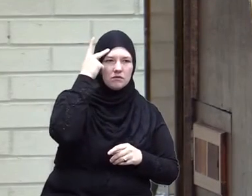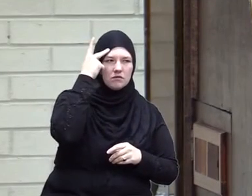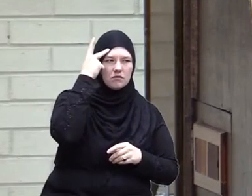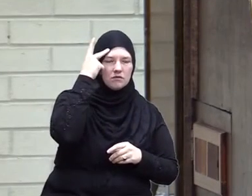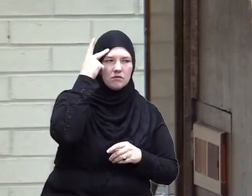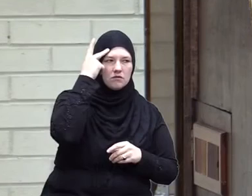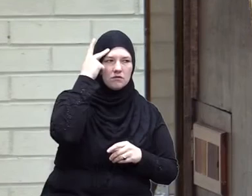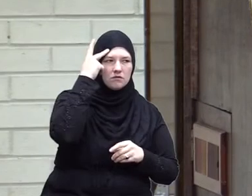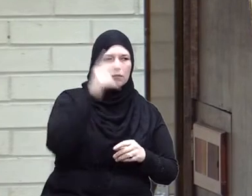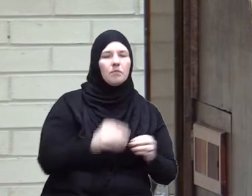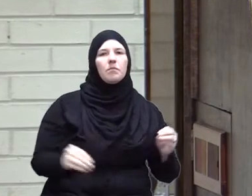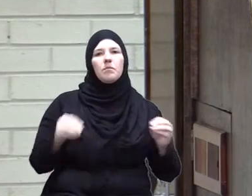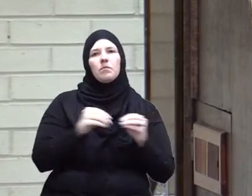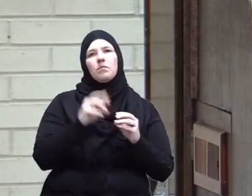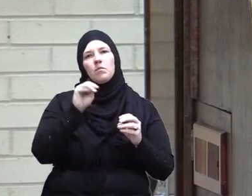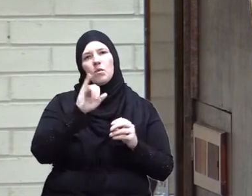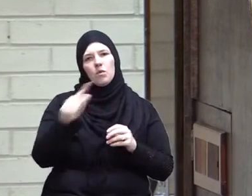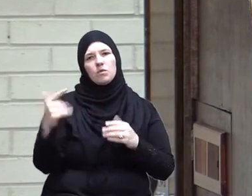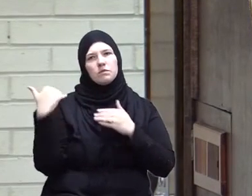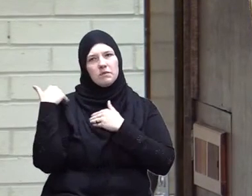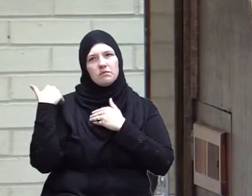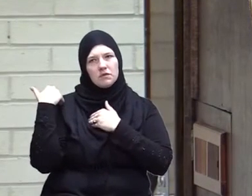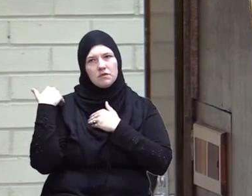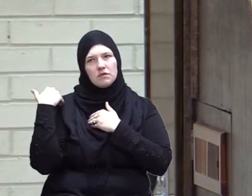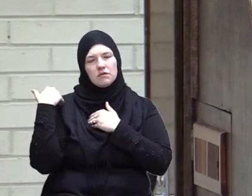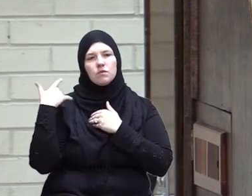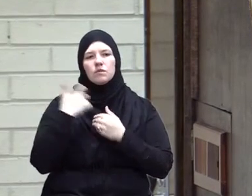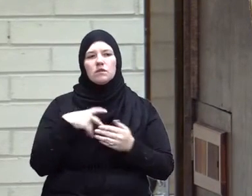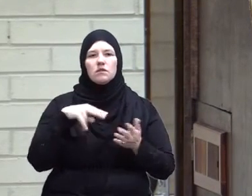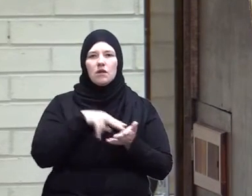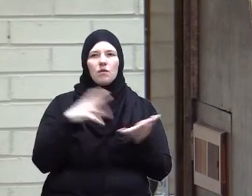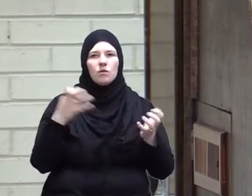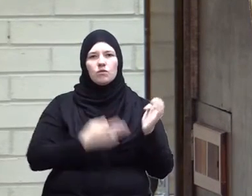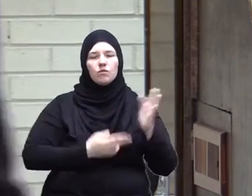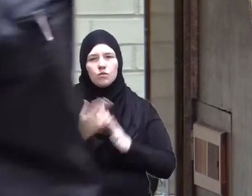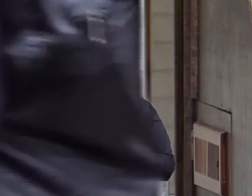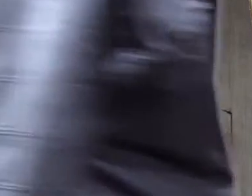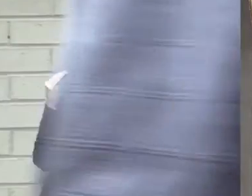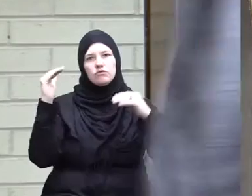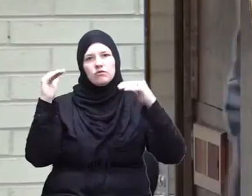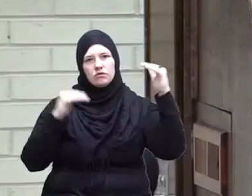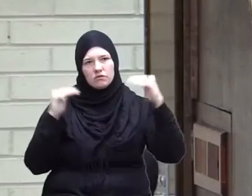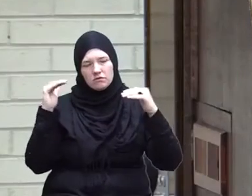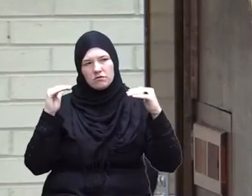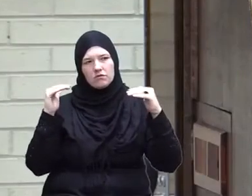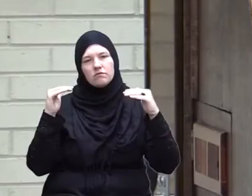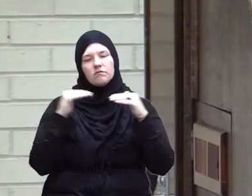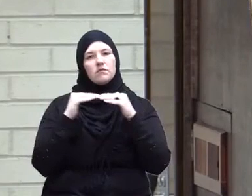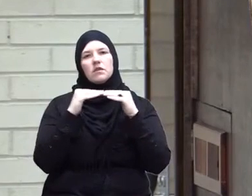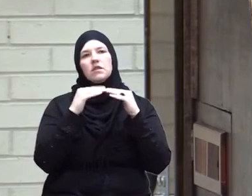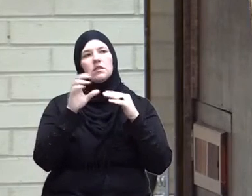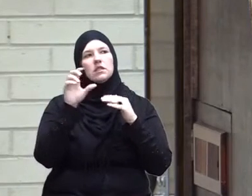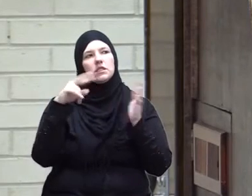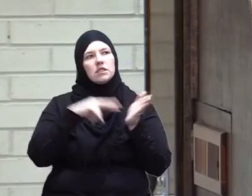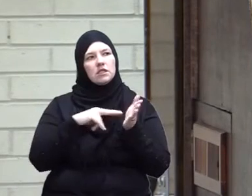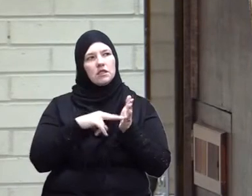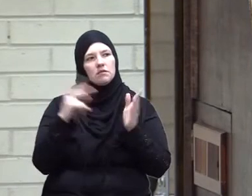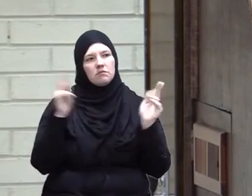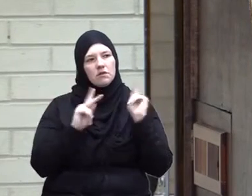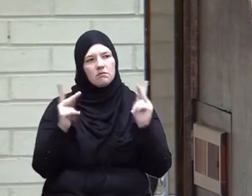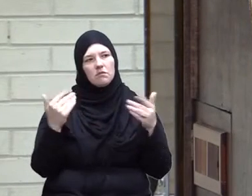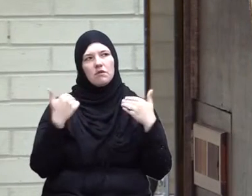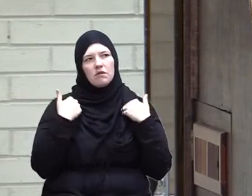to his moral responsibility to stand for truth and justice The Syrian people